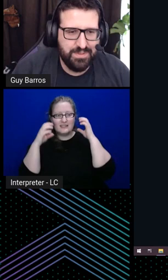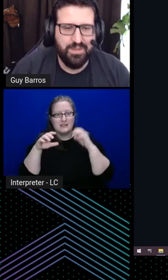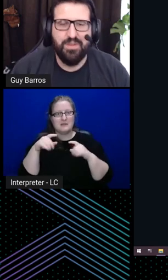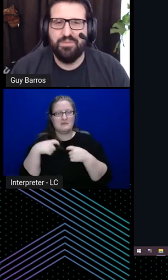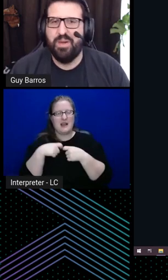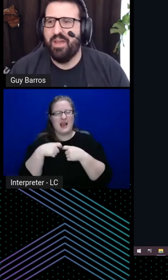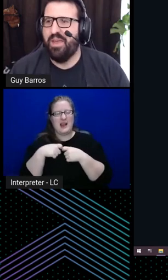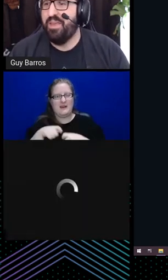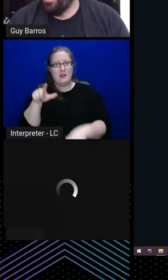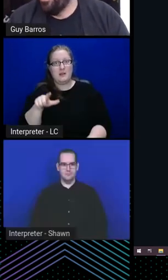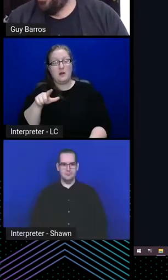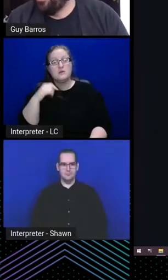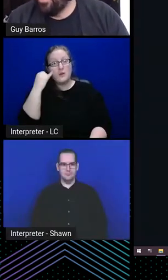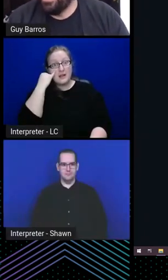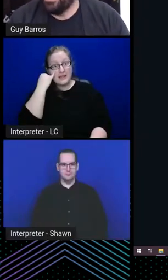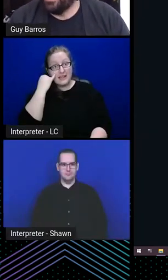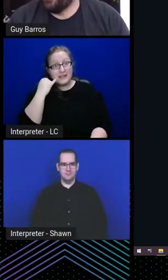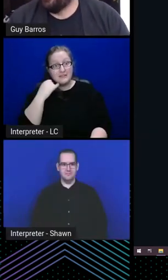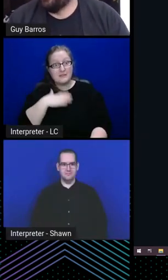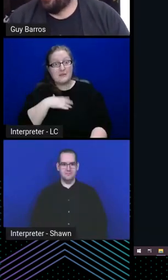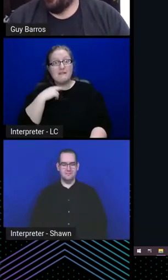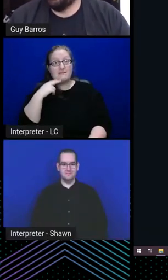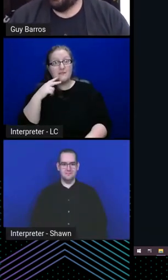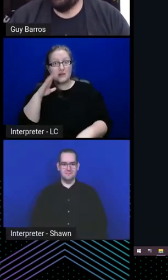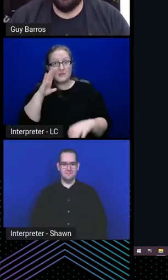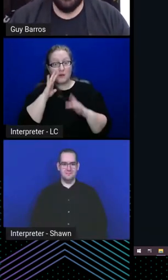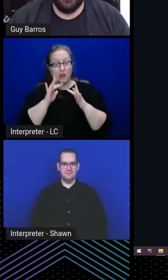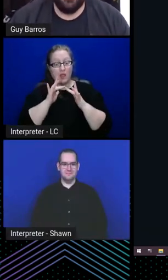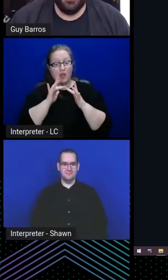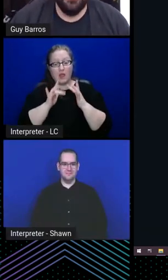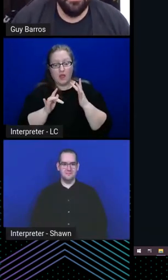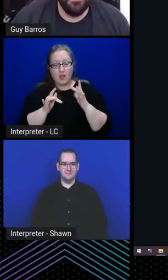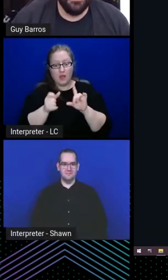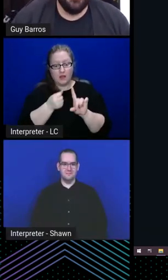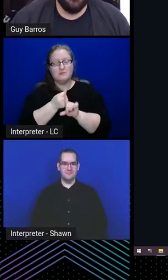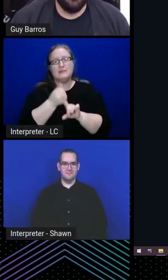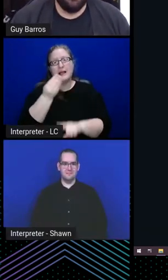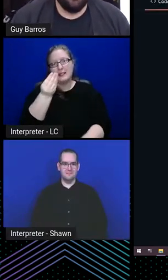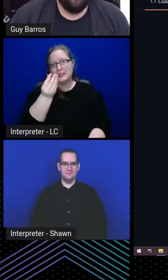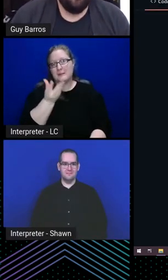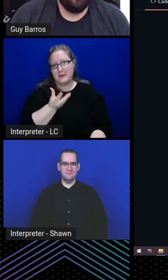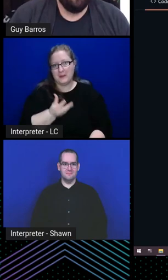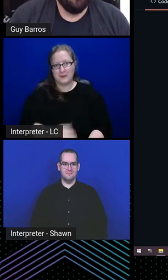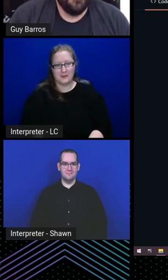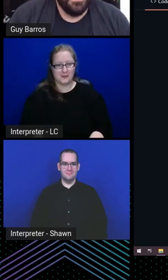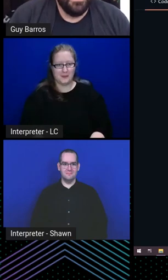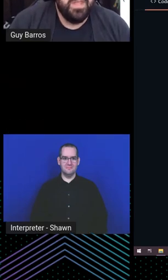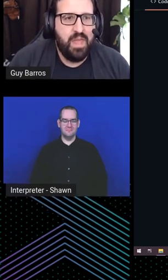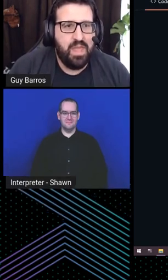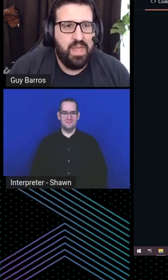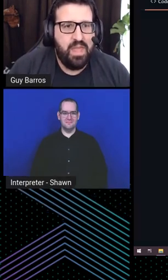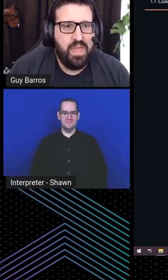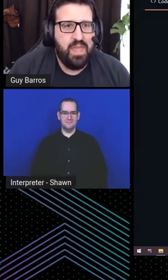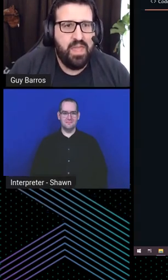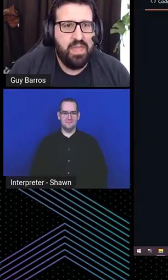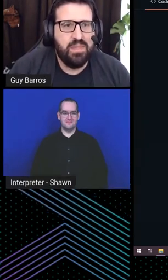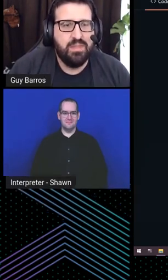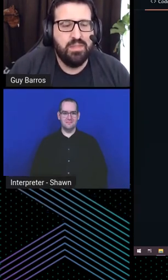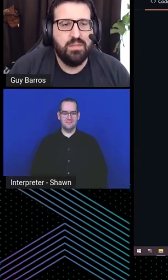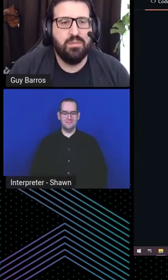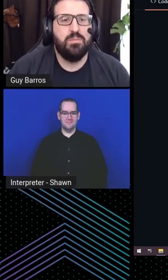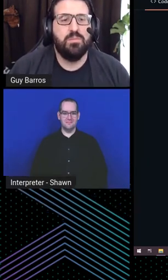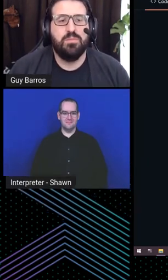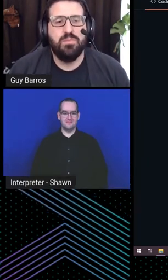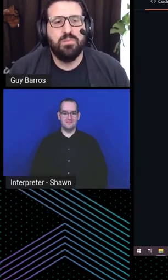so if my voice cuts out all of a sudden, please let me know, um, yeah, and